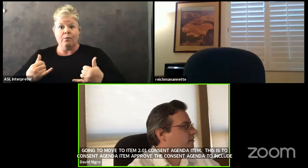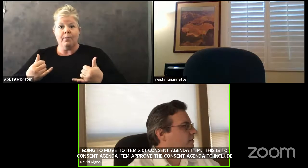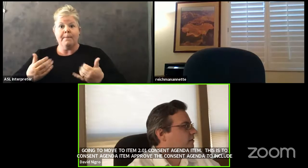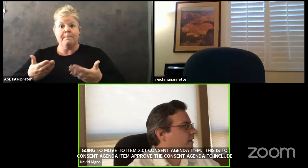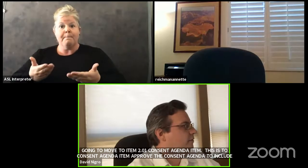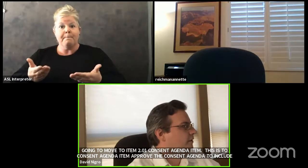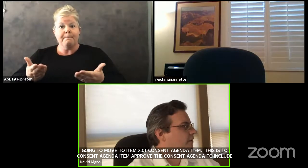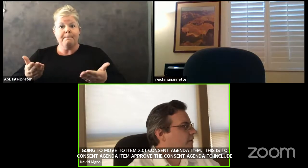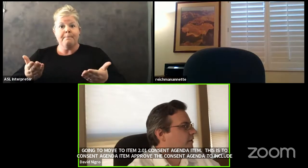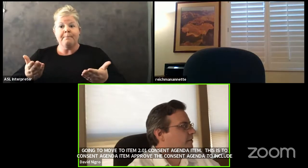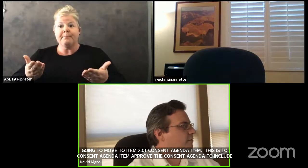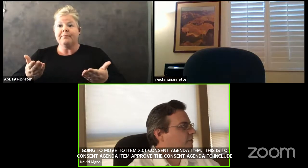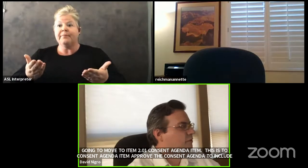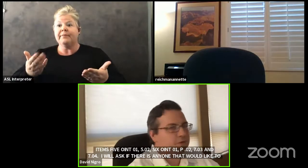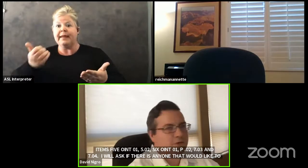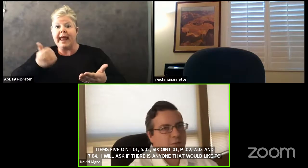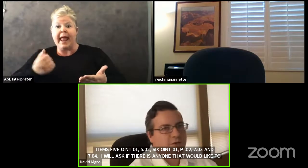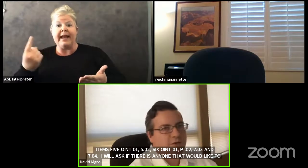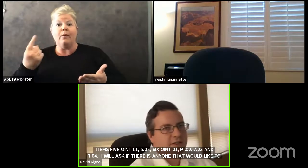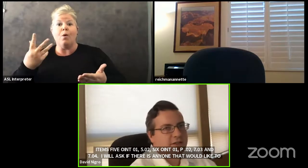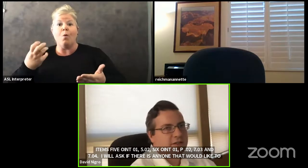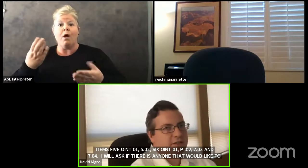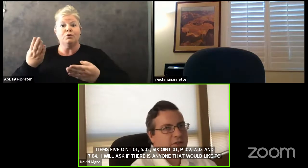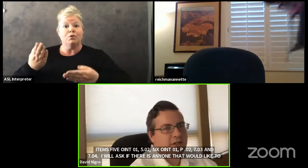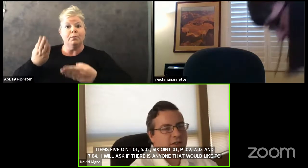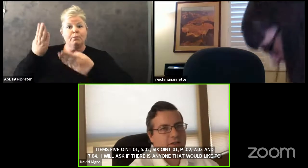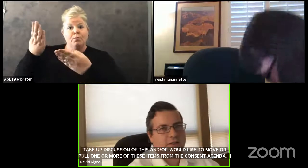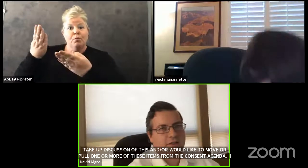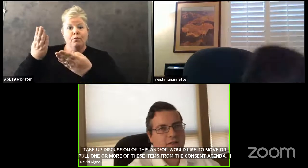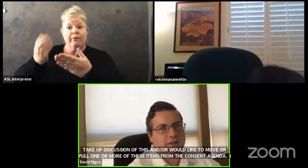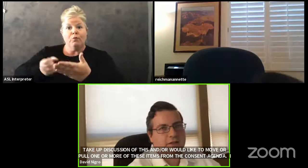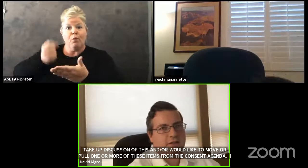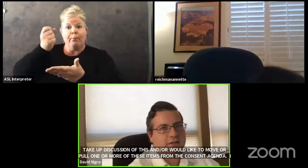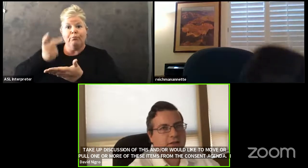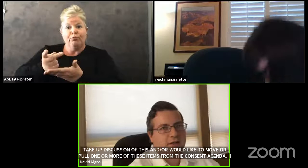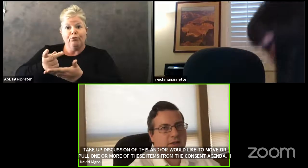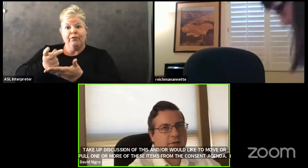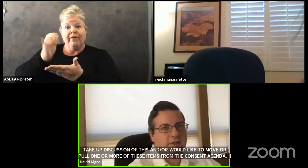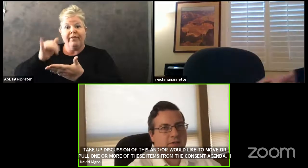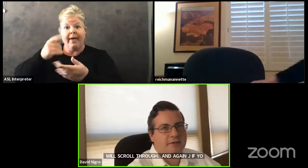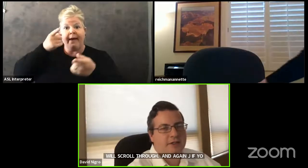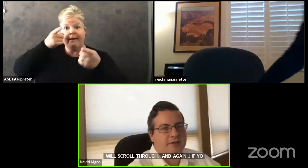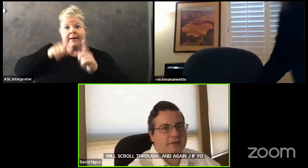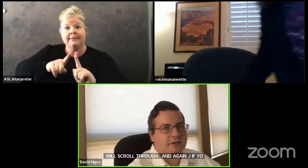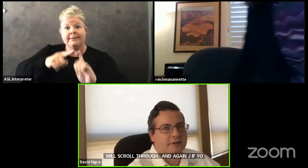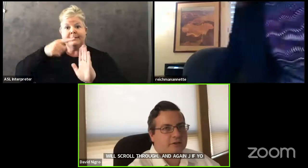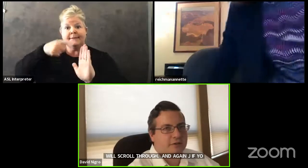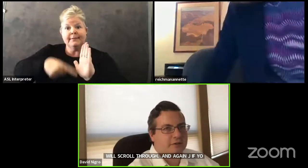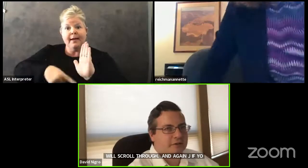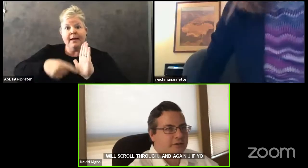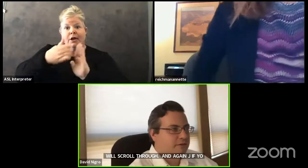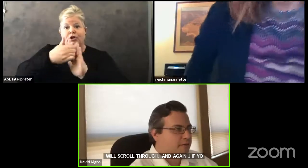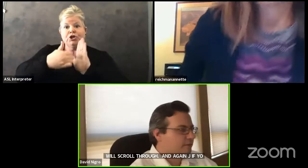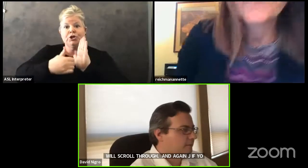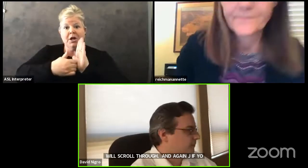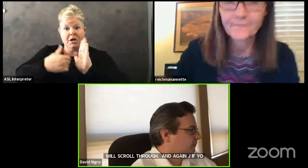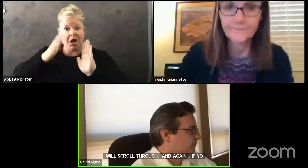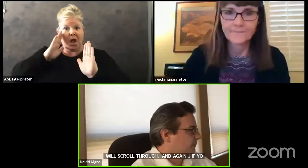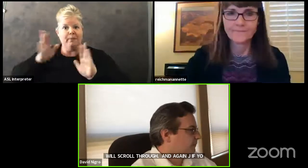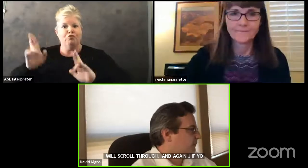anyone that would like to move to approve the consent agenda, I would entertain such a motion.